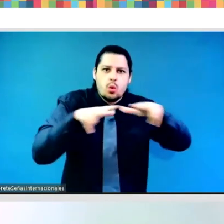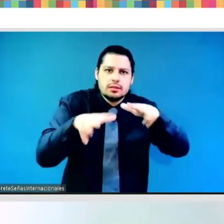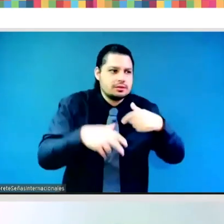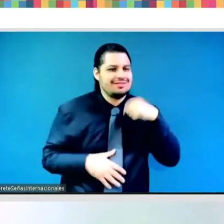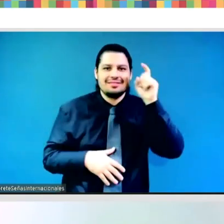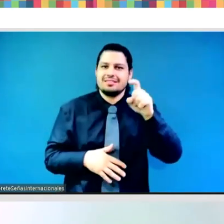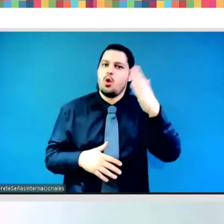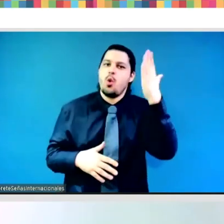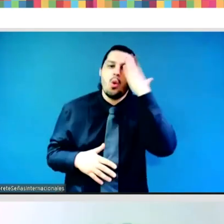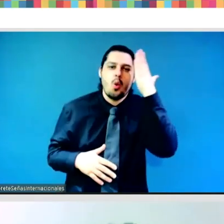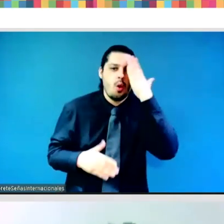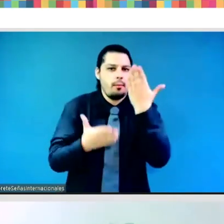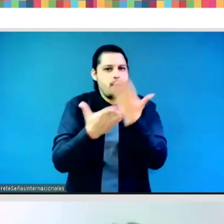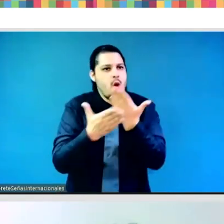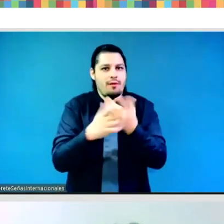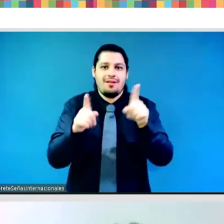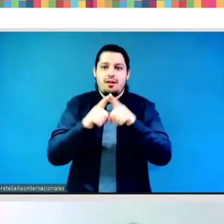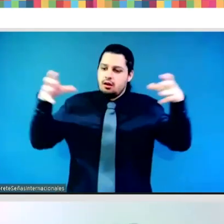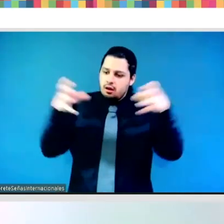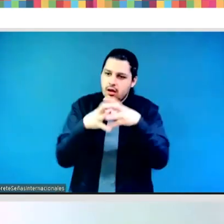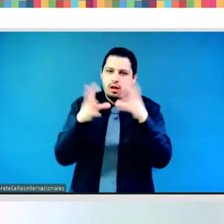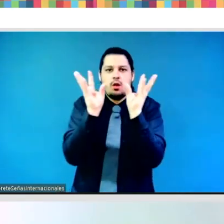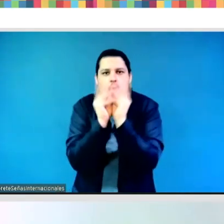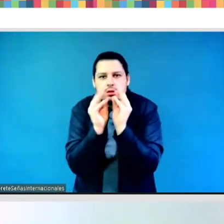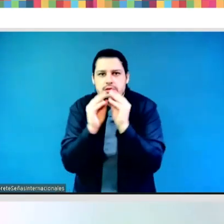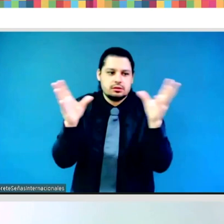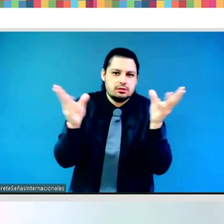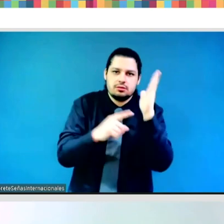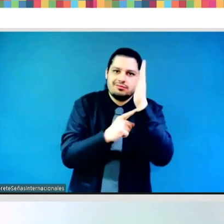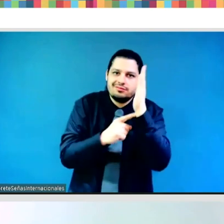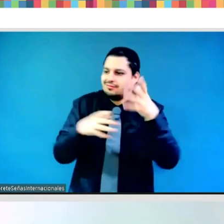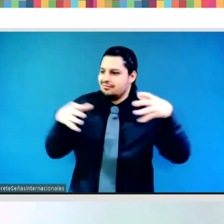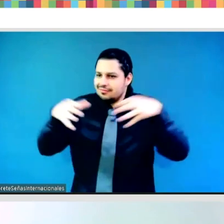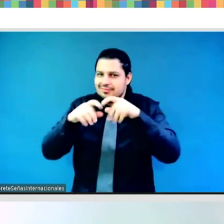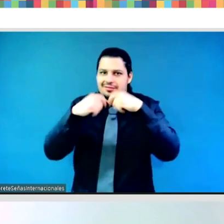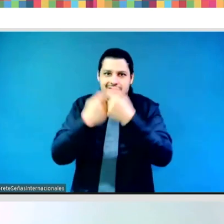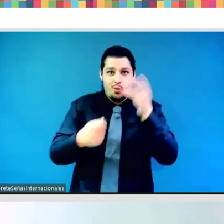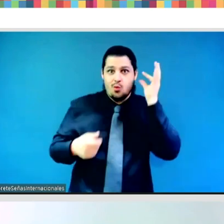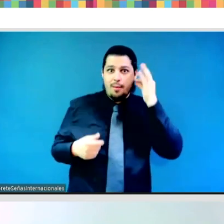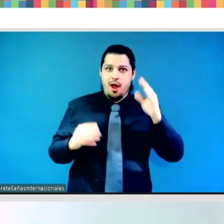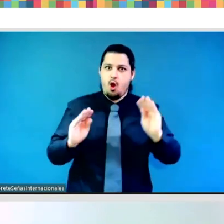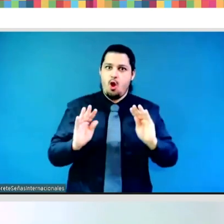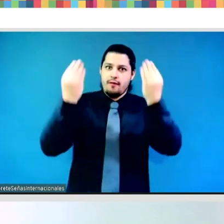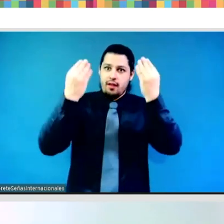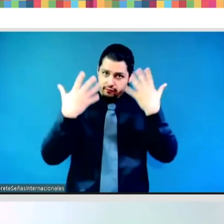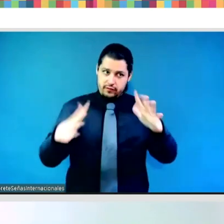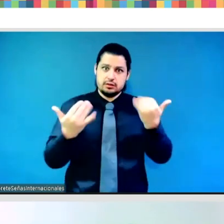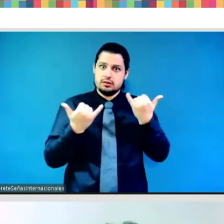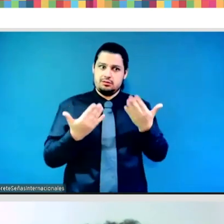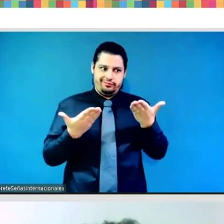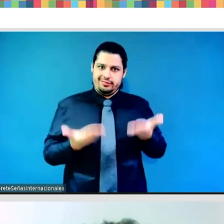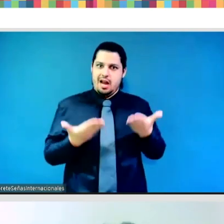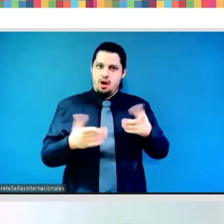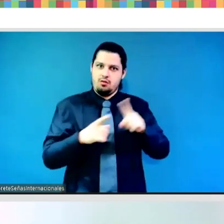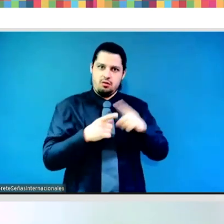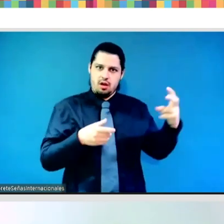who are part of the decision makers. As I continue, I'll speak to the norms and finances. So in terms of the norms, we speak of